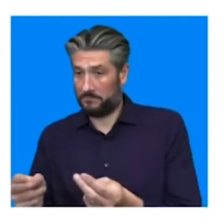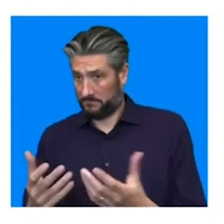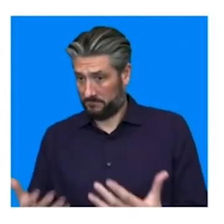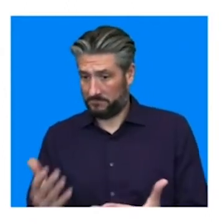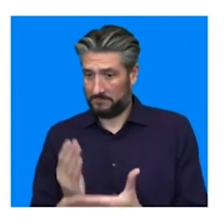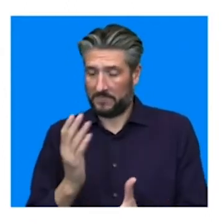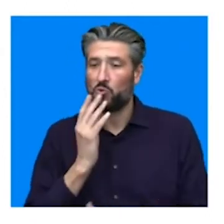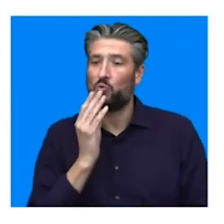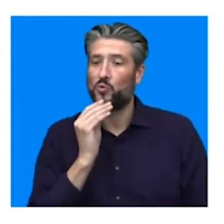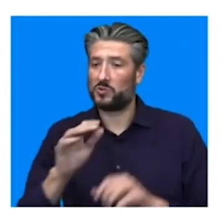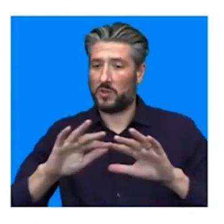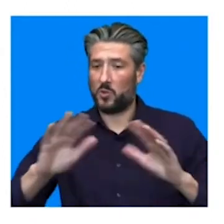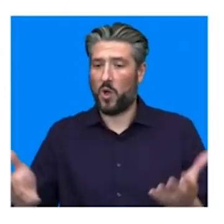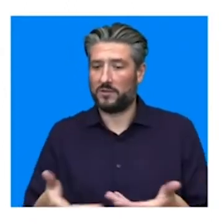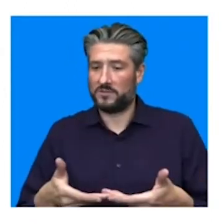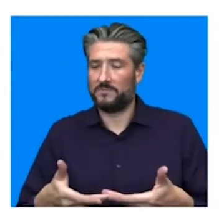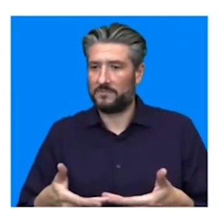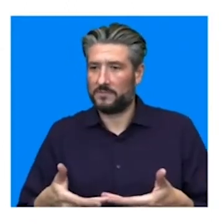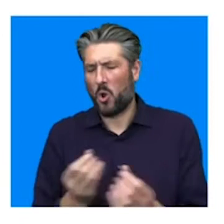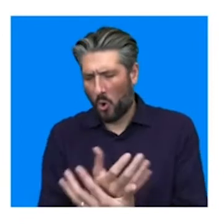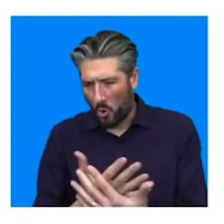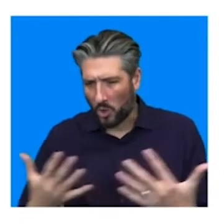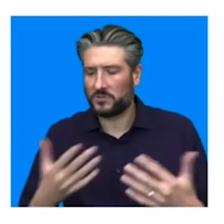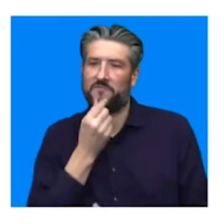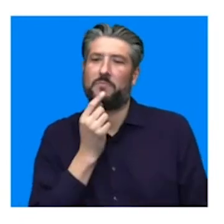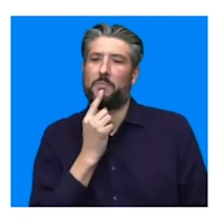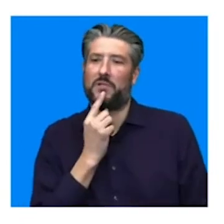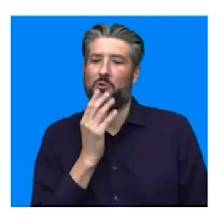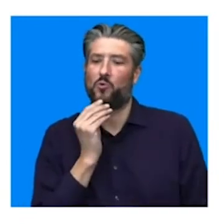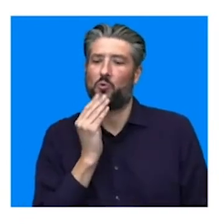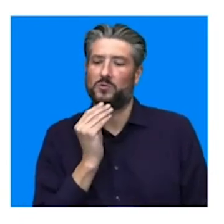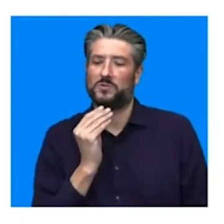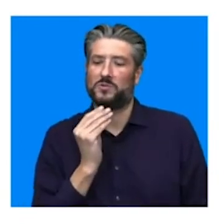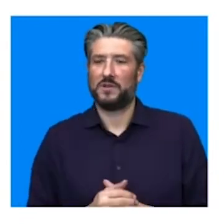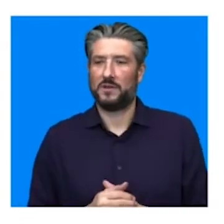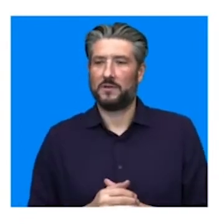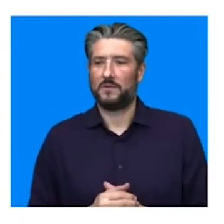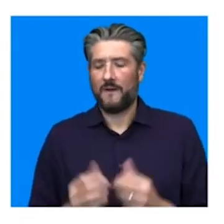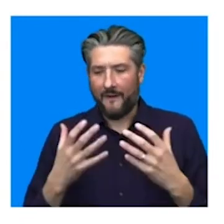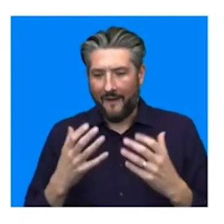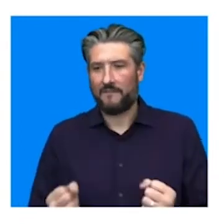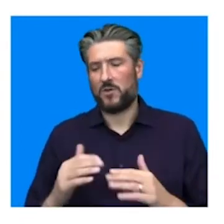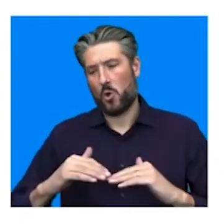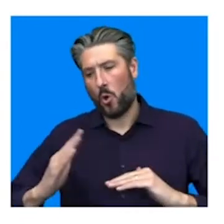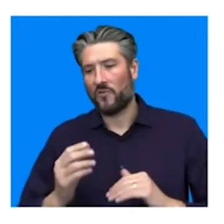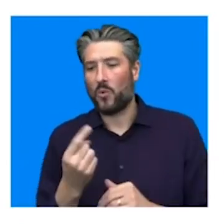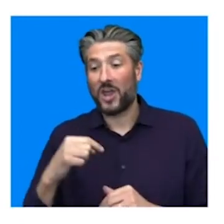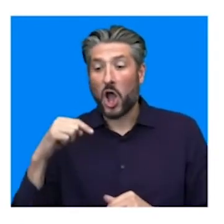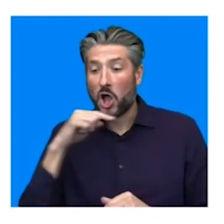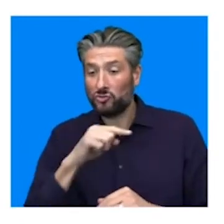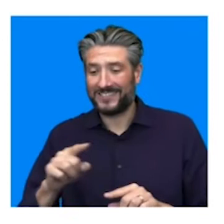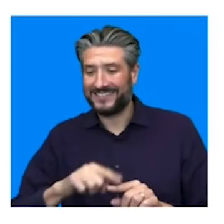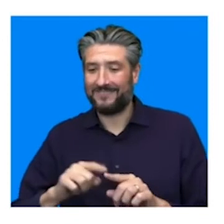and kicking by a substantial number of people. There's over 100 writing systems altogether